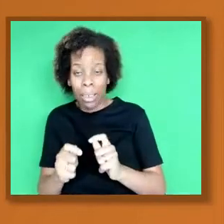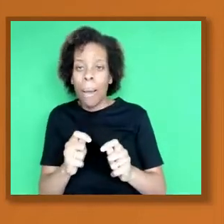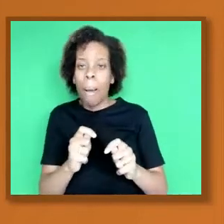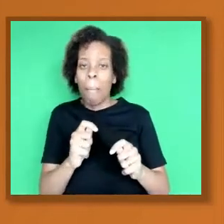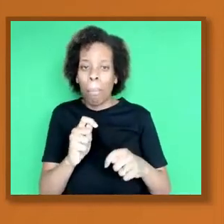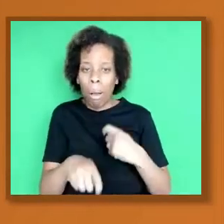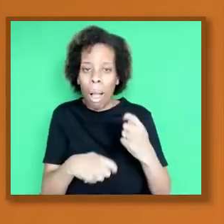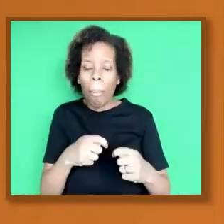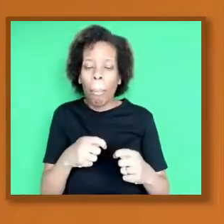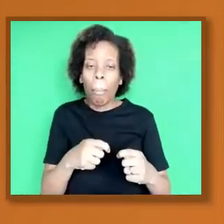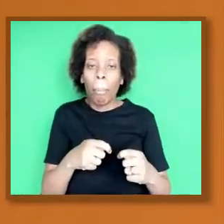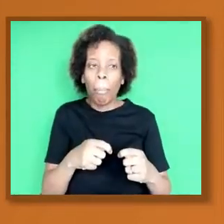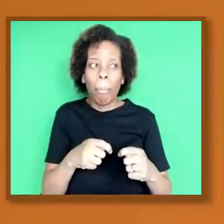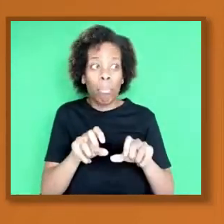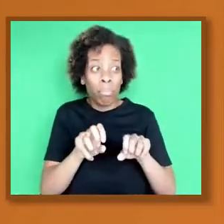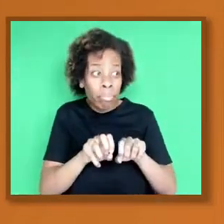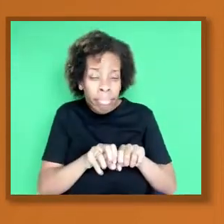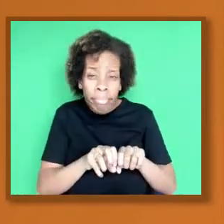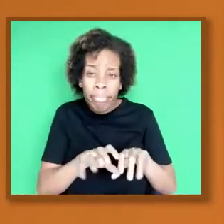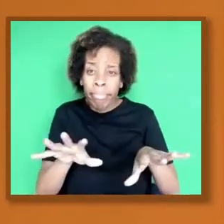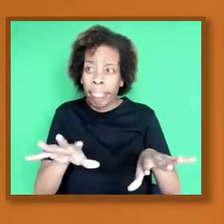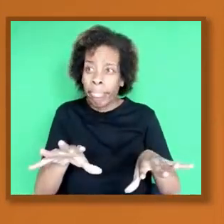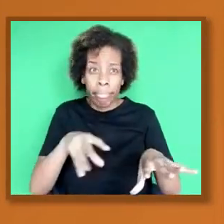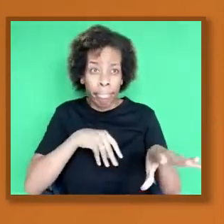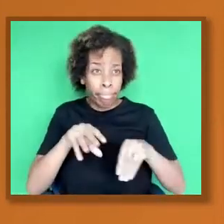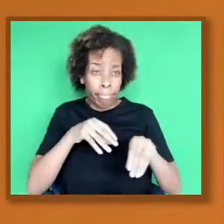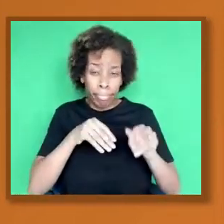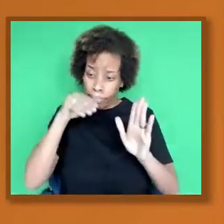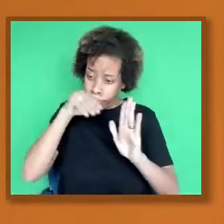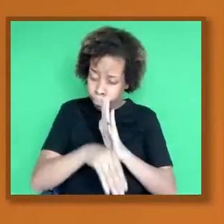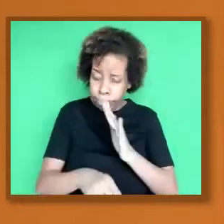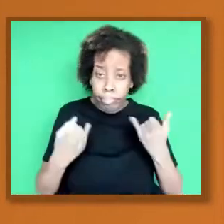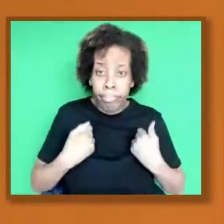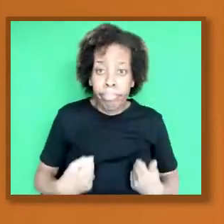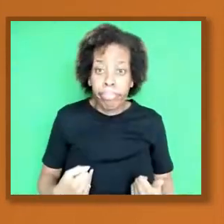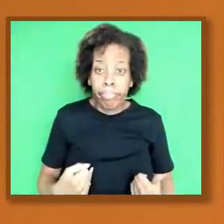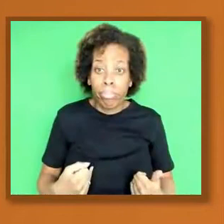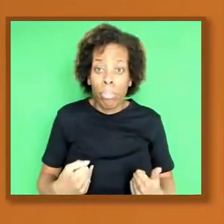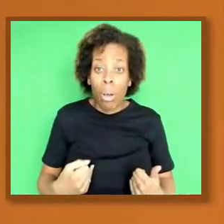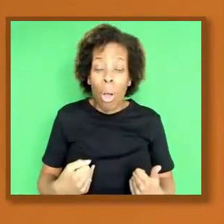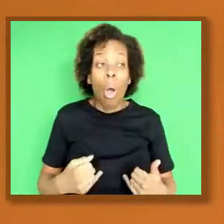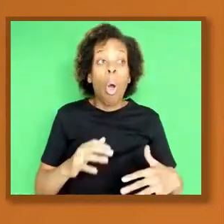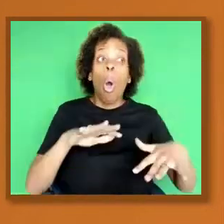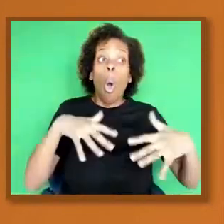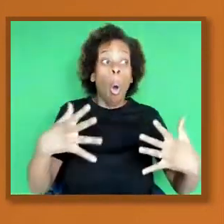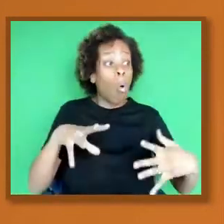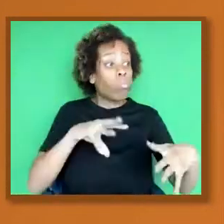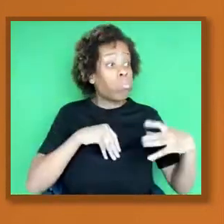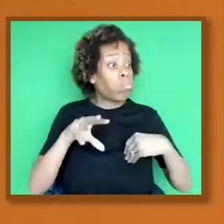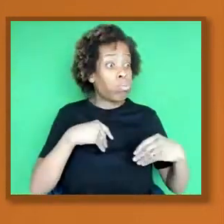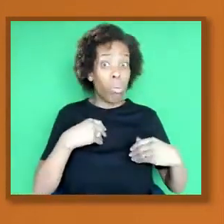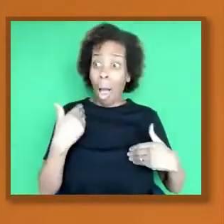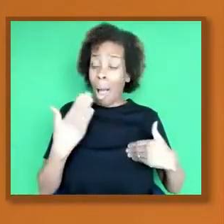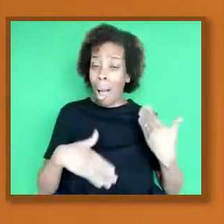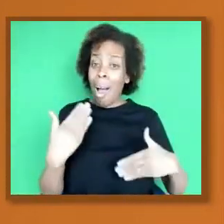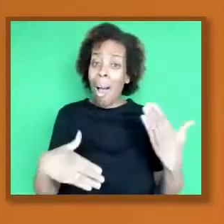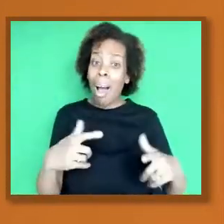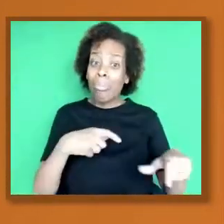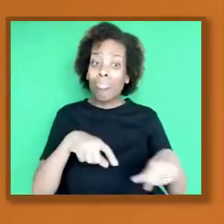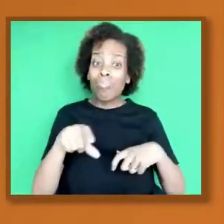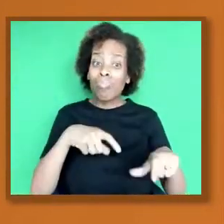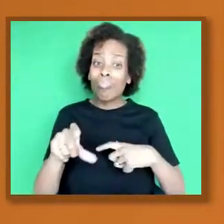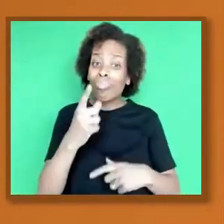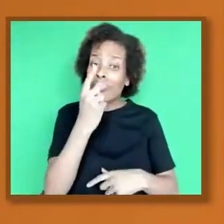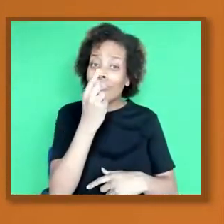pathogenic or make it more harmless, okay? So what's actually happened here is